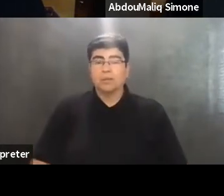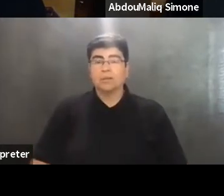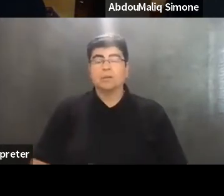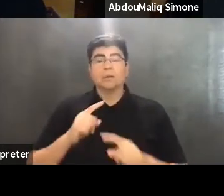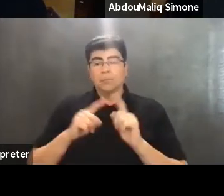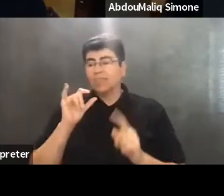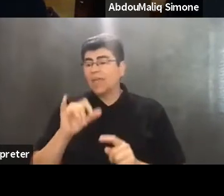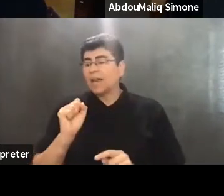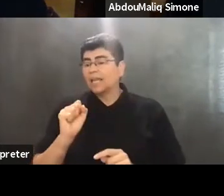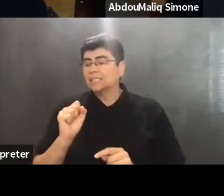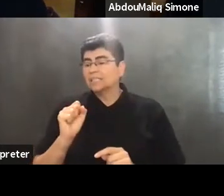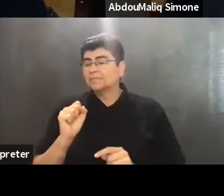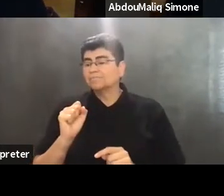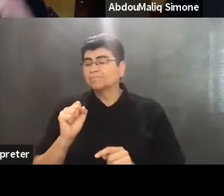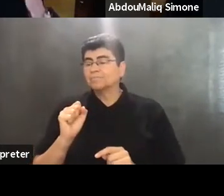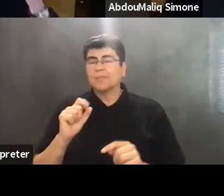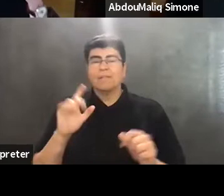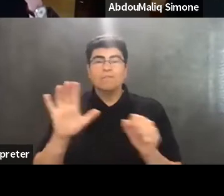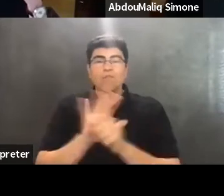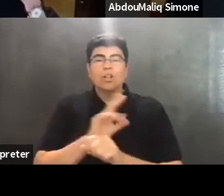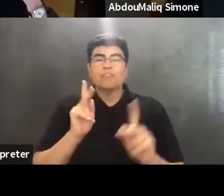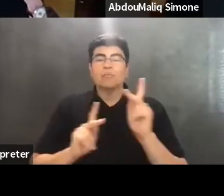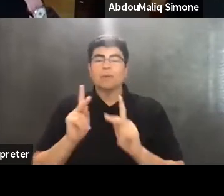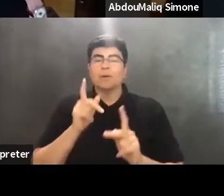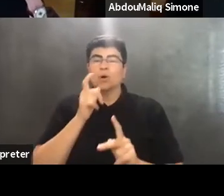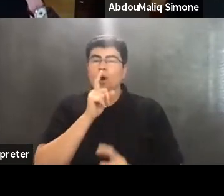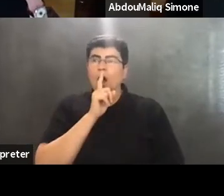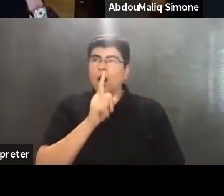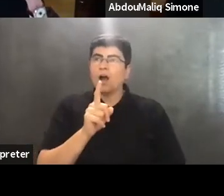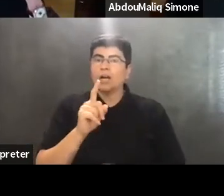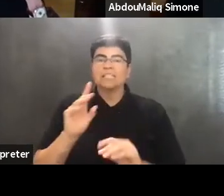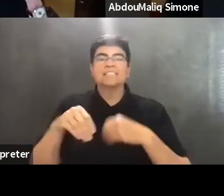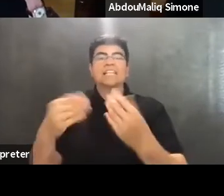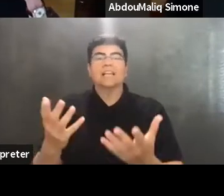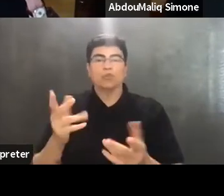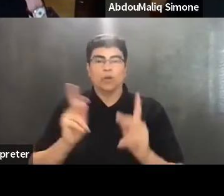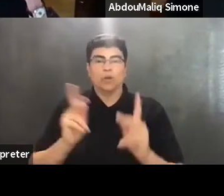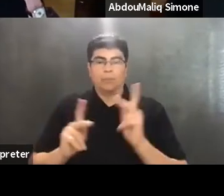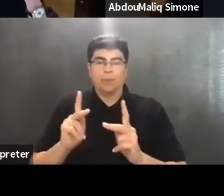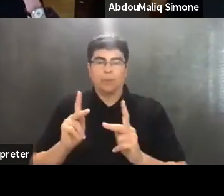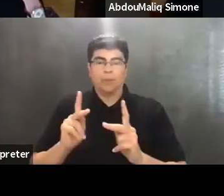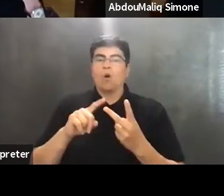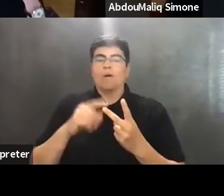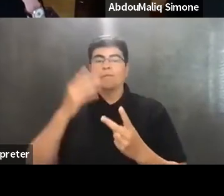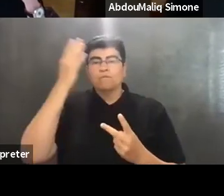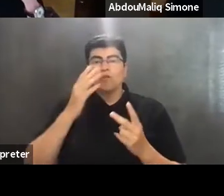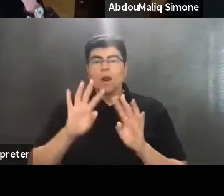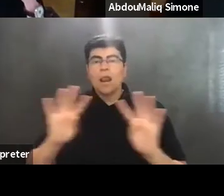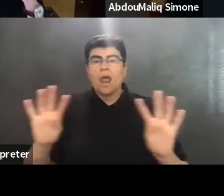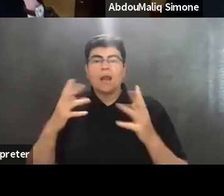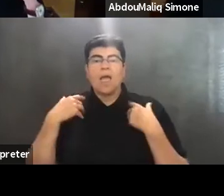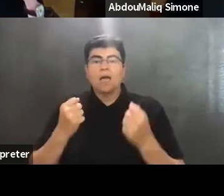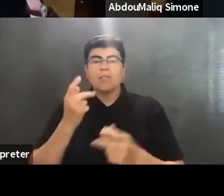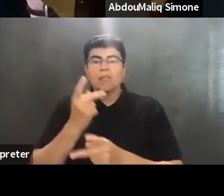it is full of people, but are delivery people, or who are frontline healthcare people,